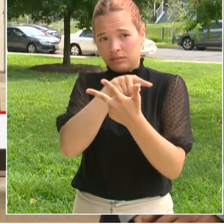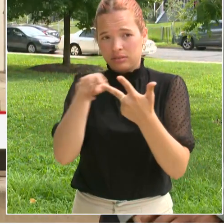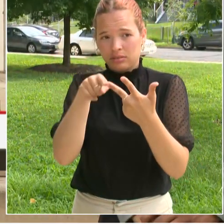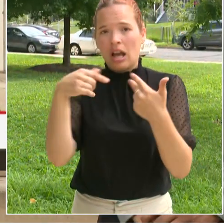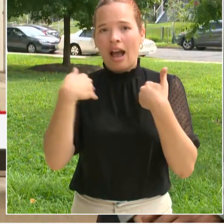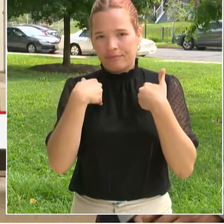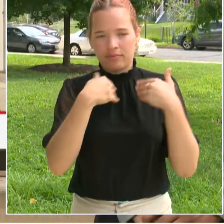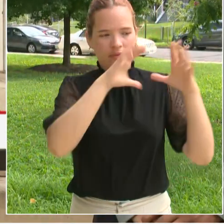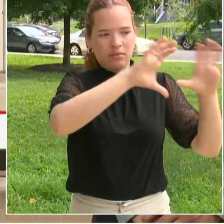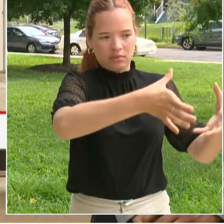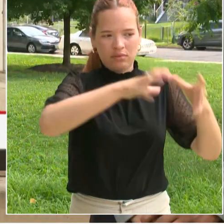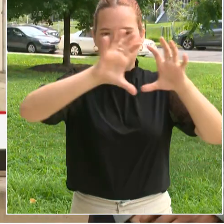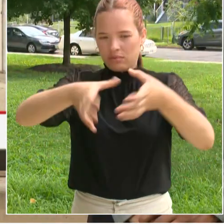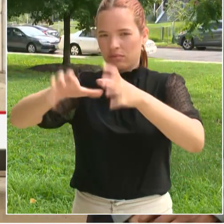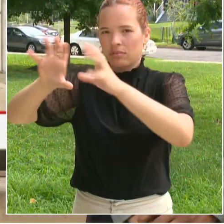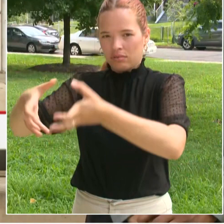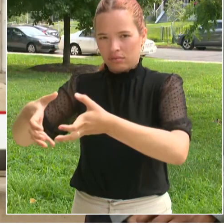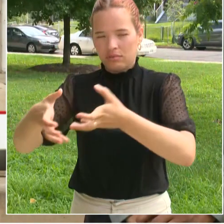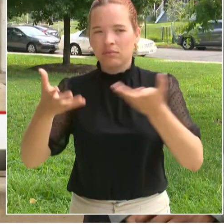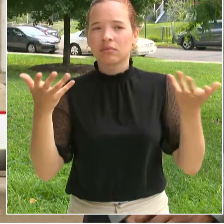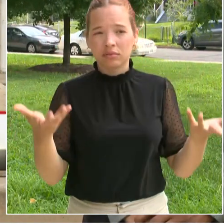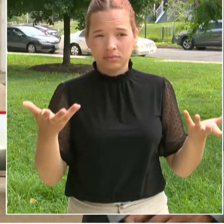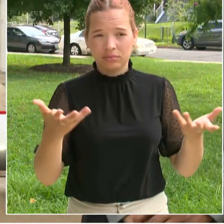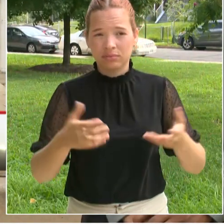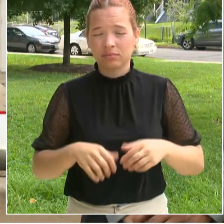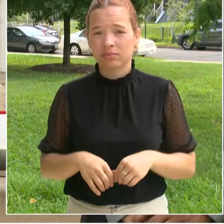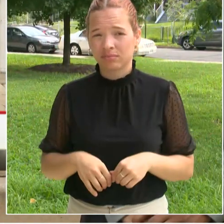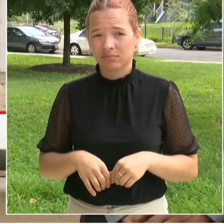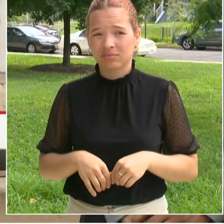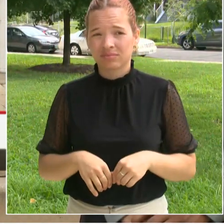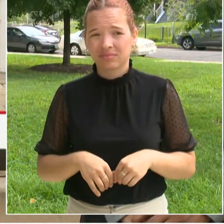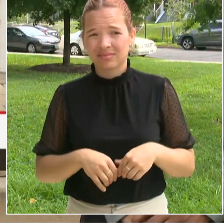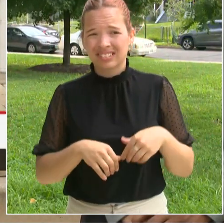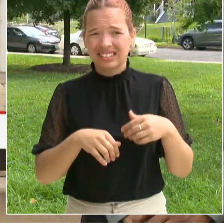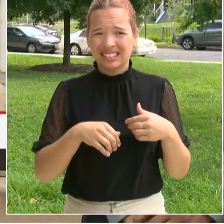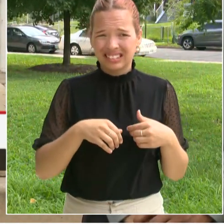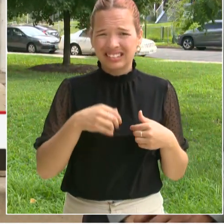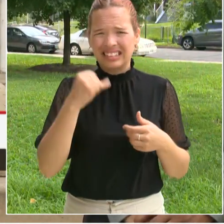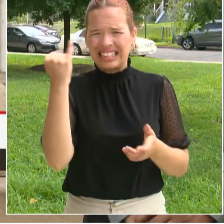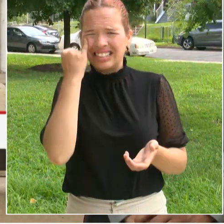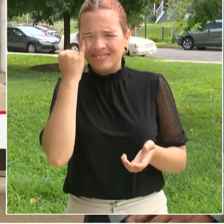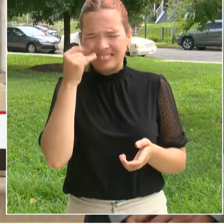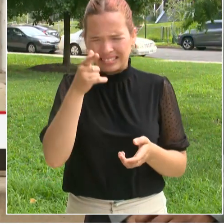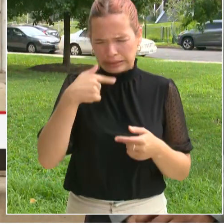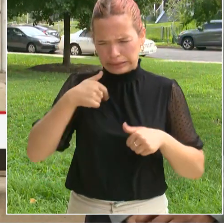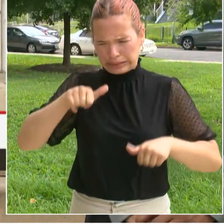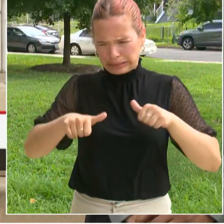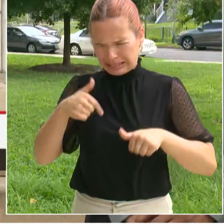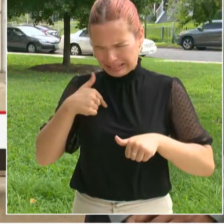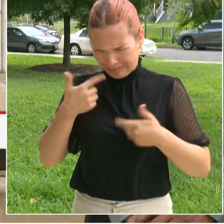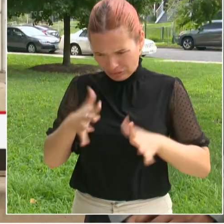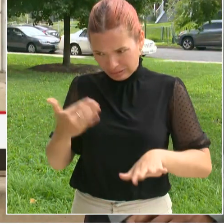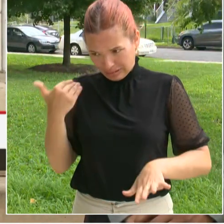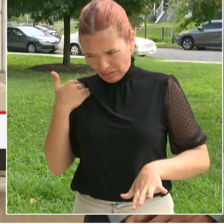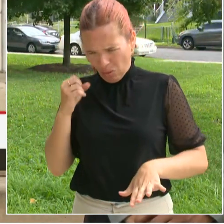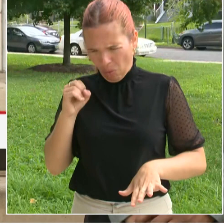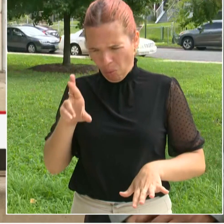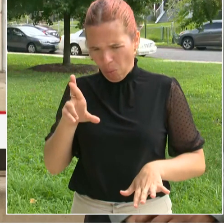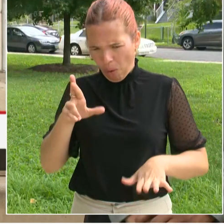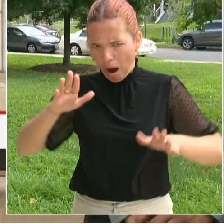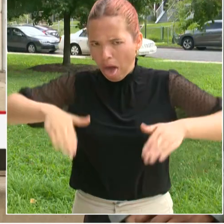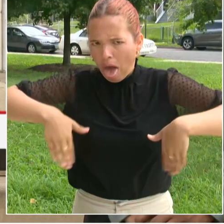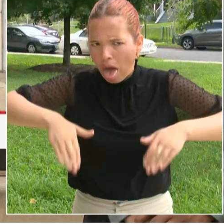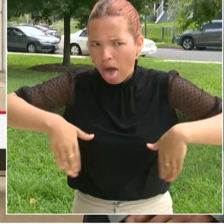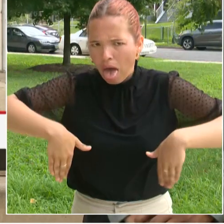in that age range and you're not sure if they've had their latest well child check or their latest round of vaccines, it's worth calling